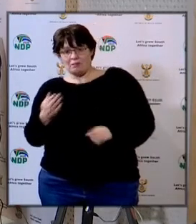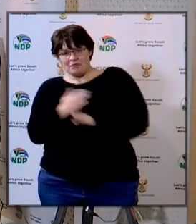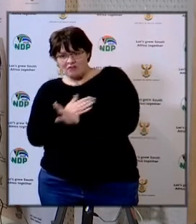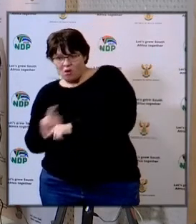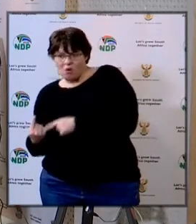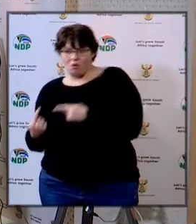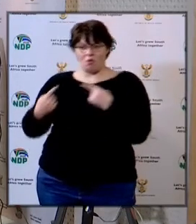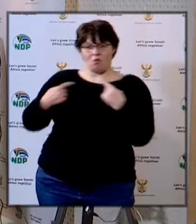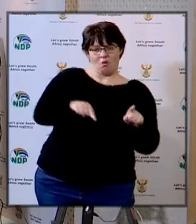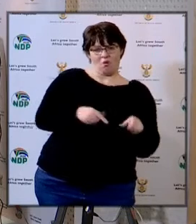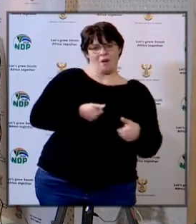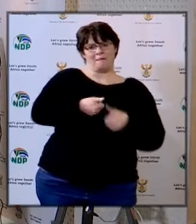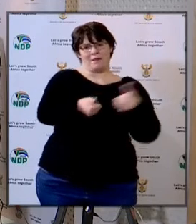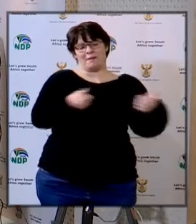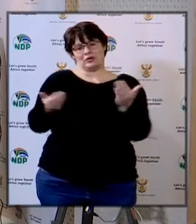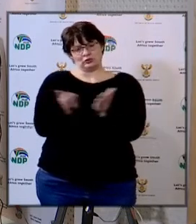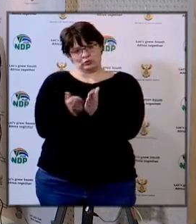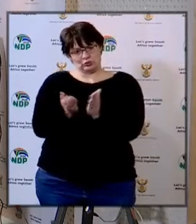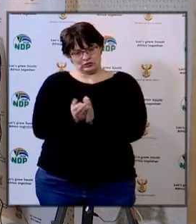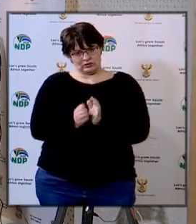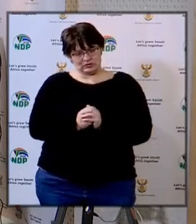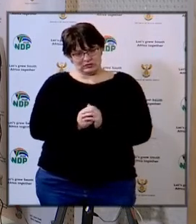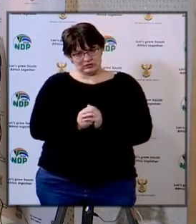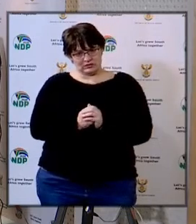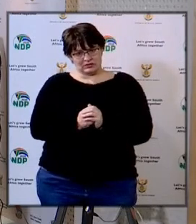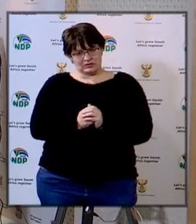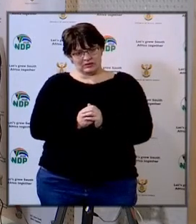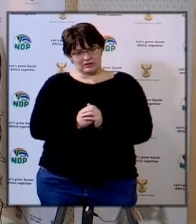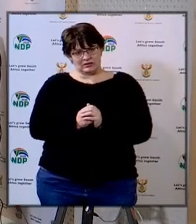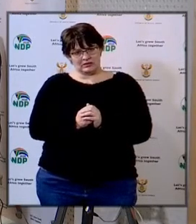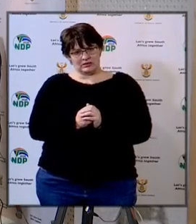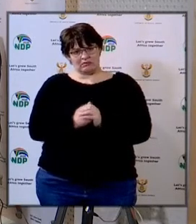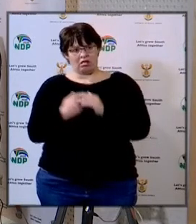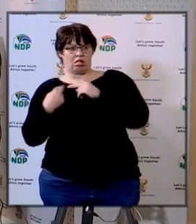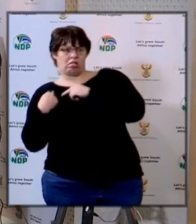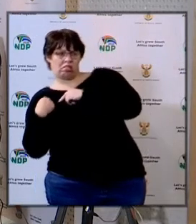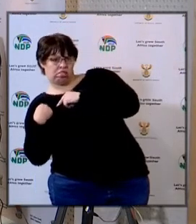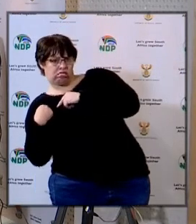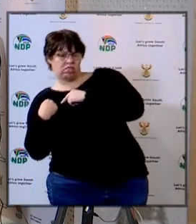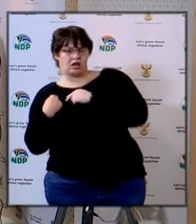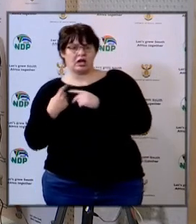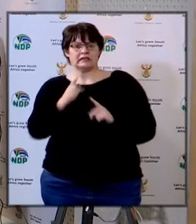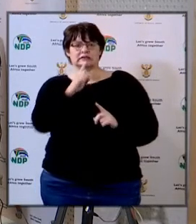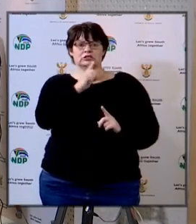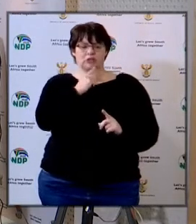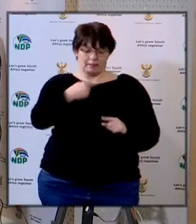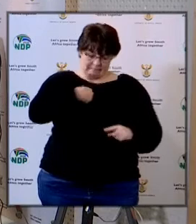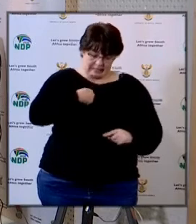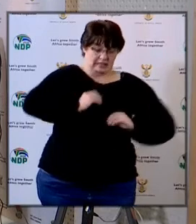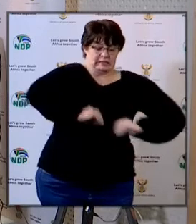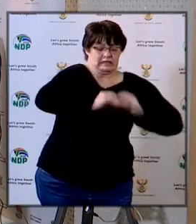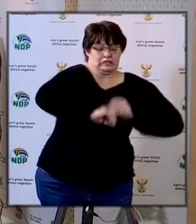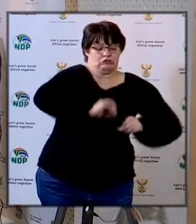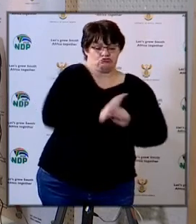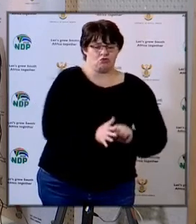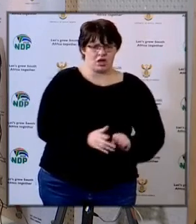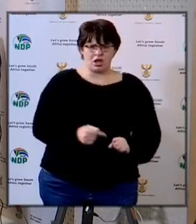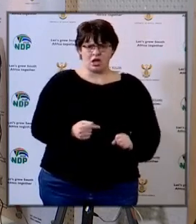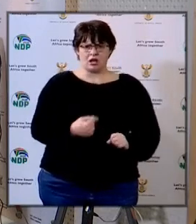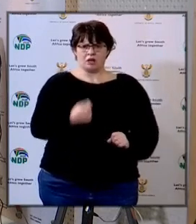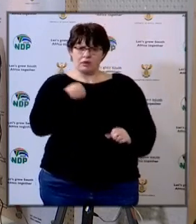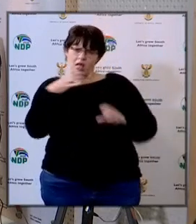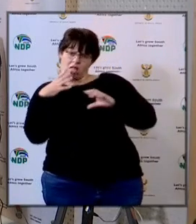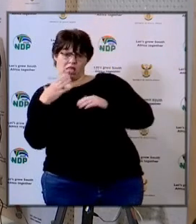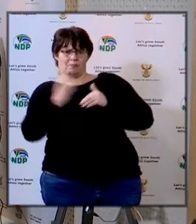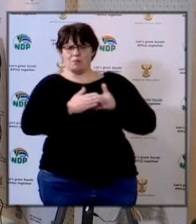first so that when the children go back to school they are not the burden is not going to be on the teachers to teach them about the